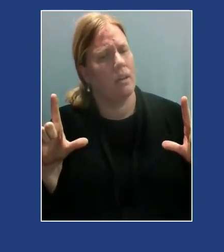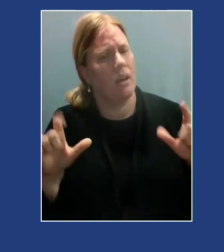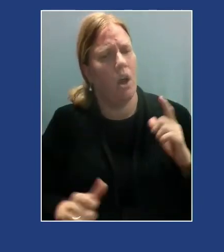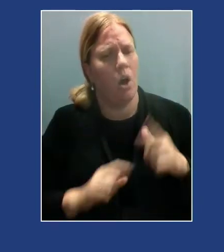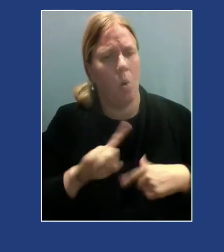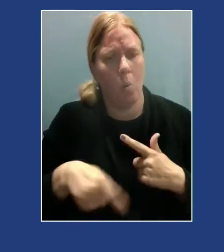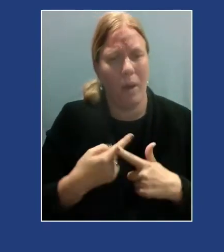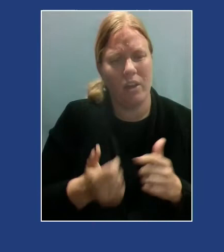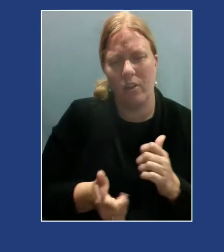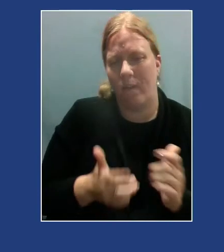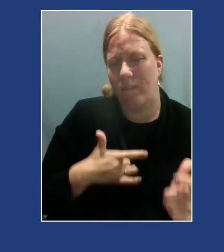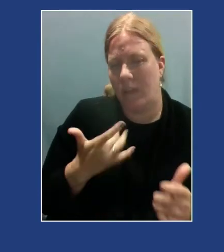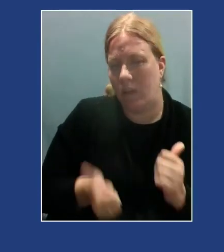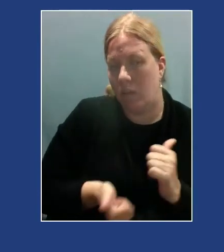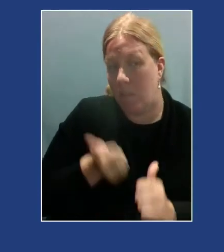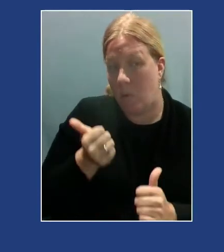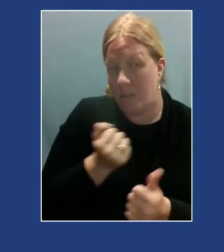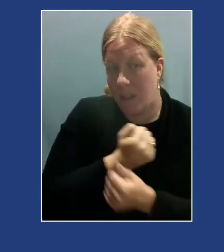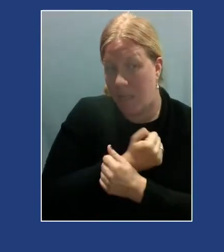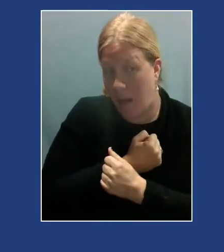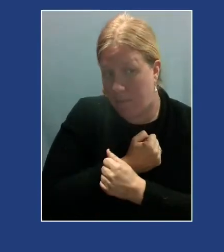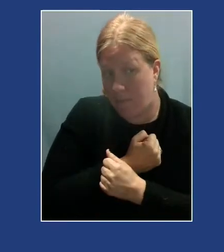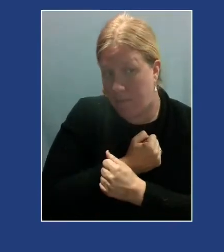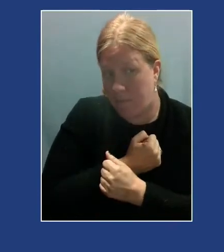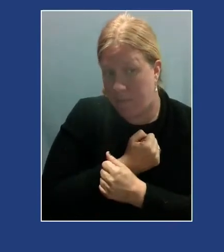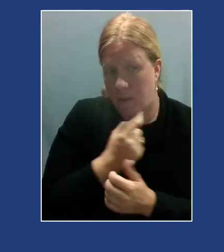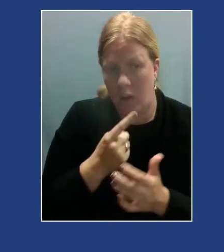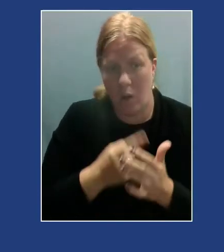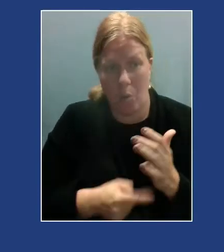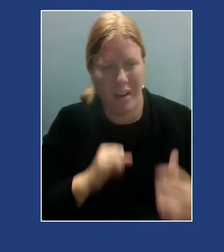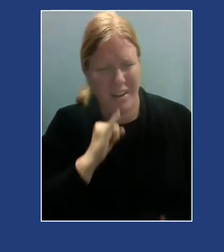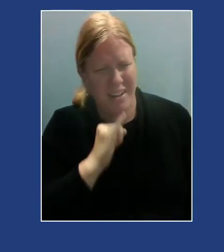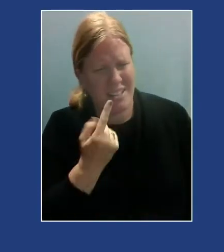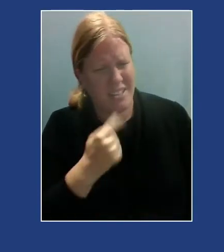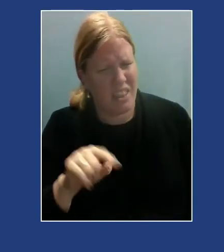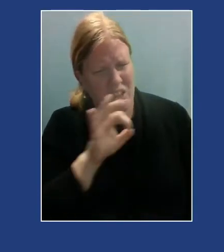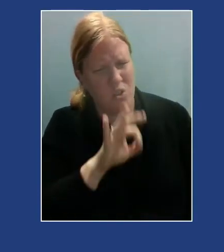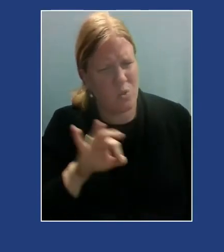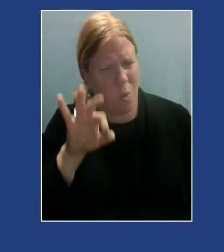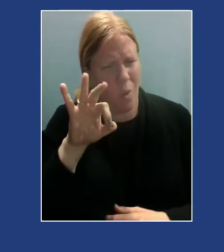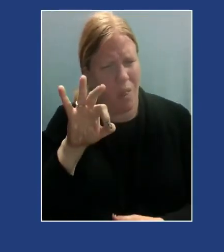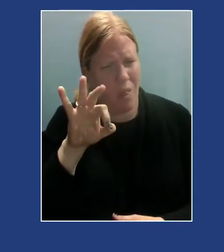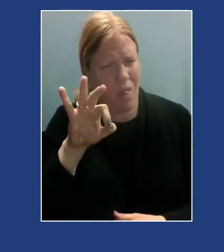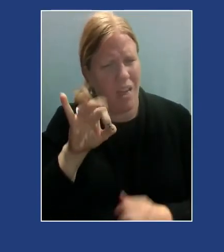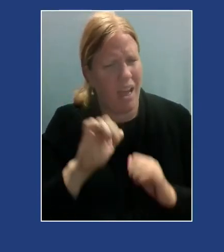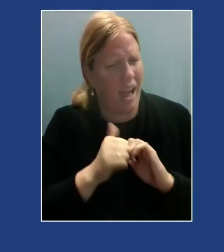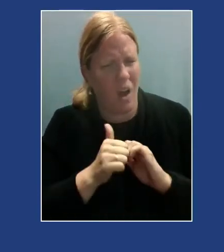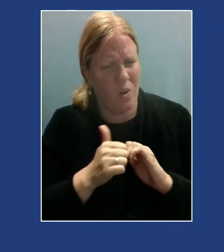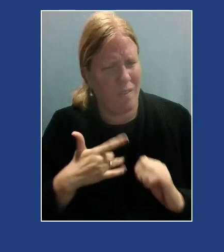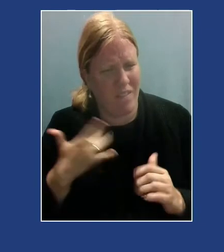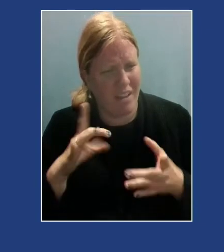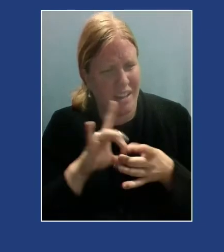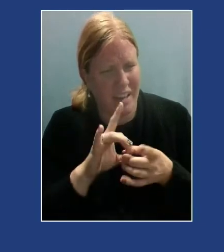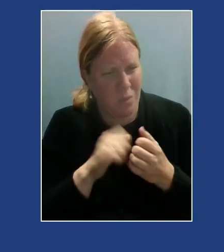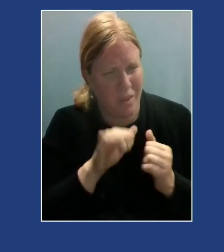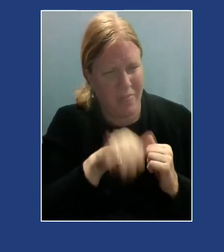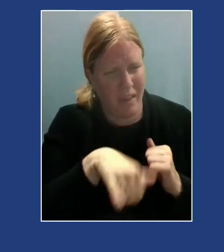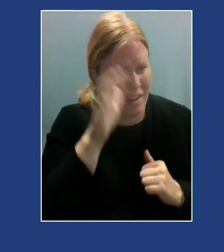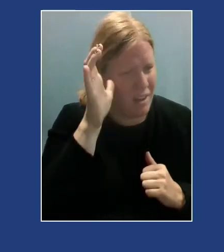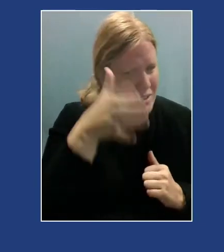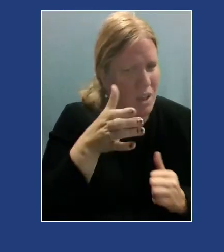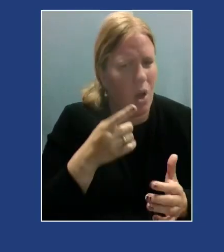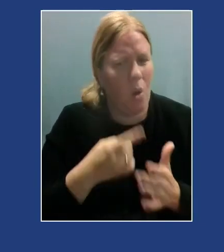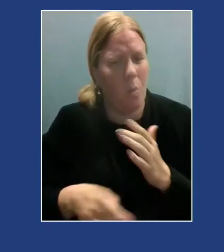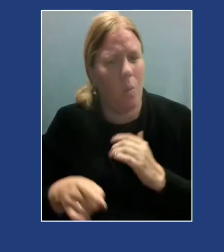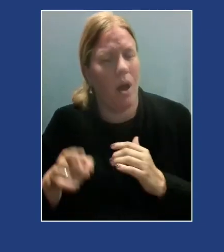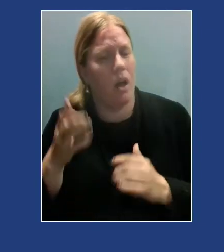most loved? What is the soul? How do you feel connected to that concept? What would a community that is cared